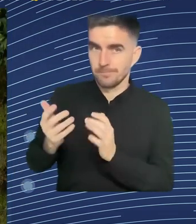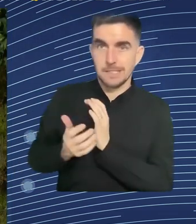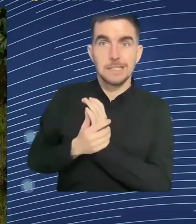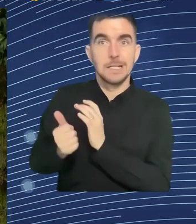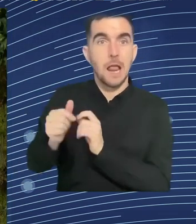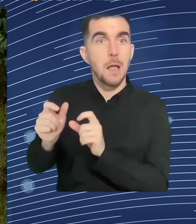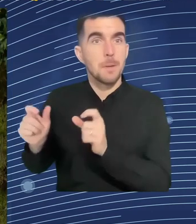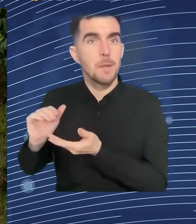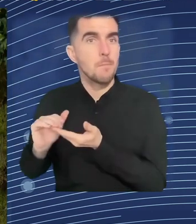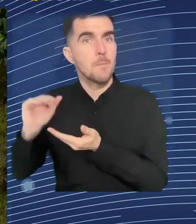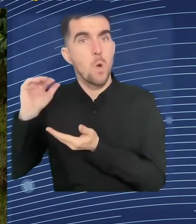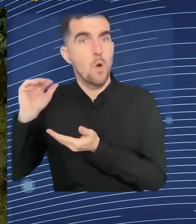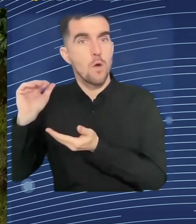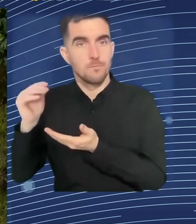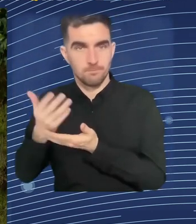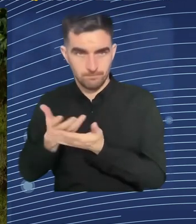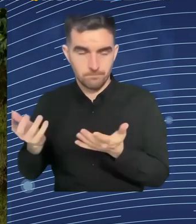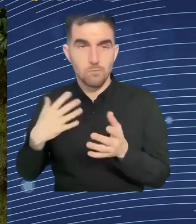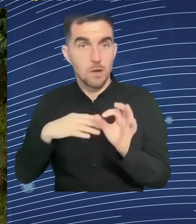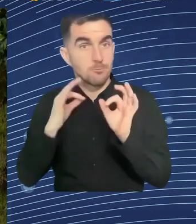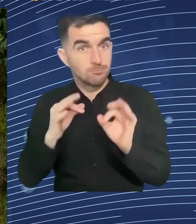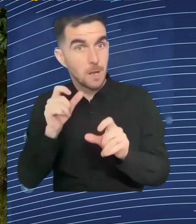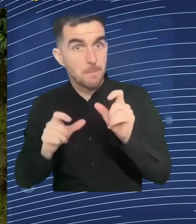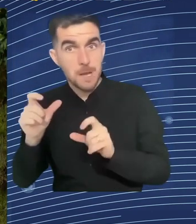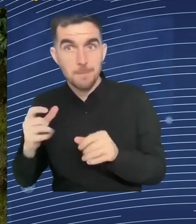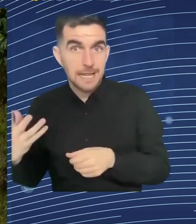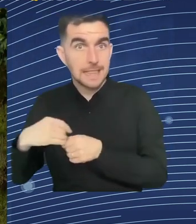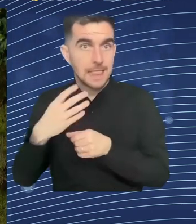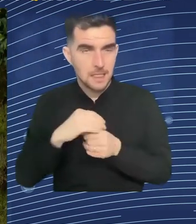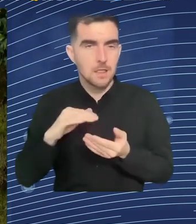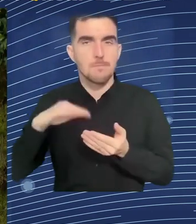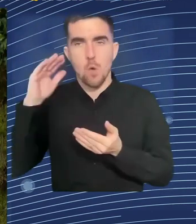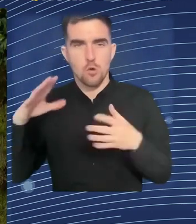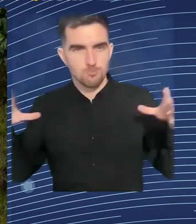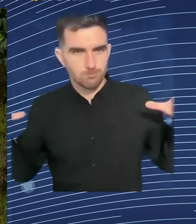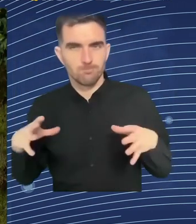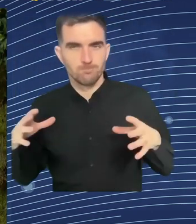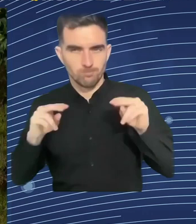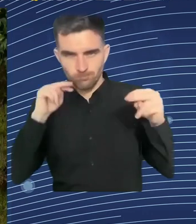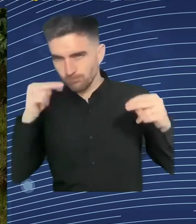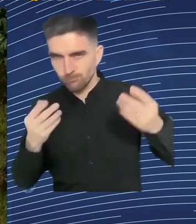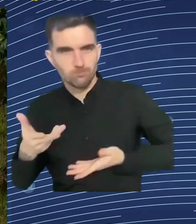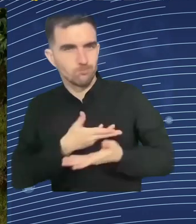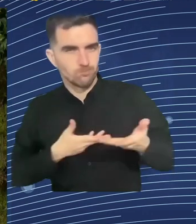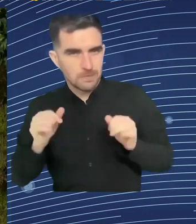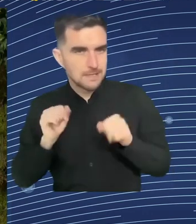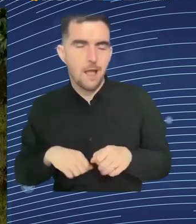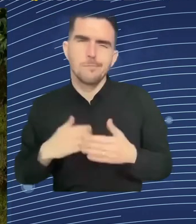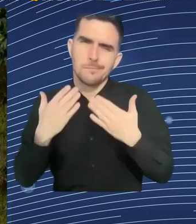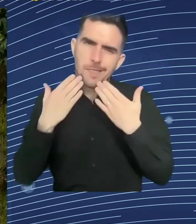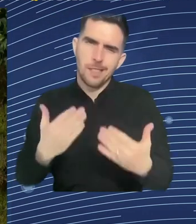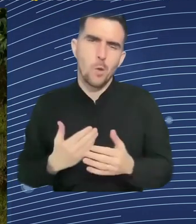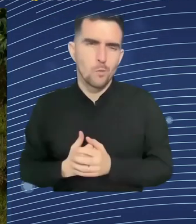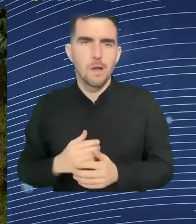founder and CEO of Ethical Intelligence and AI Ethics Consultancy who has advised startups but also Fortune 500